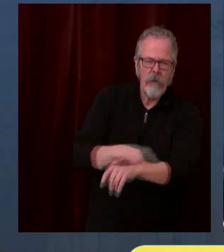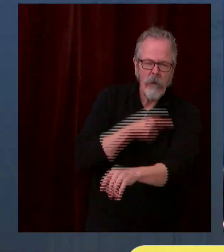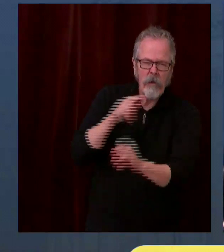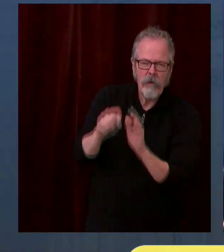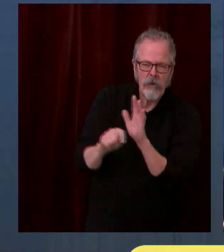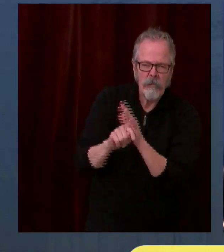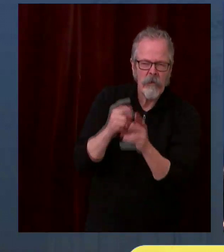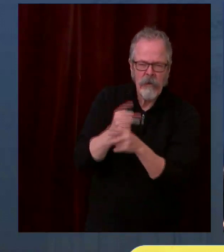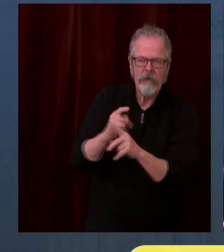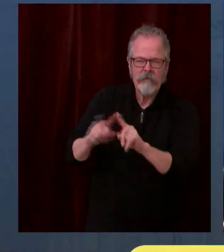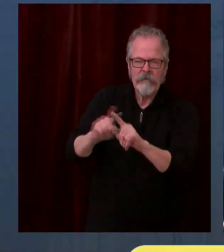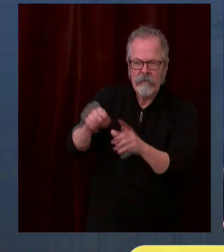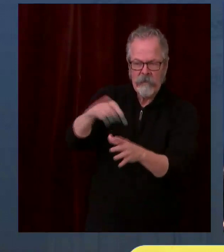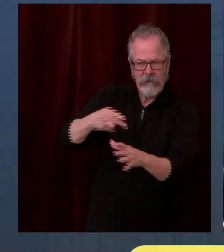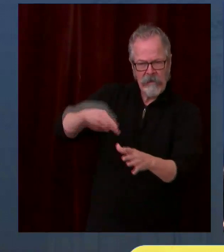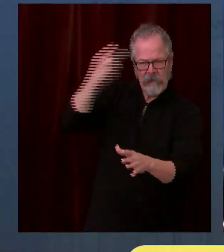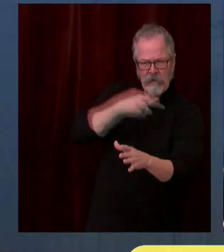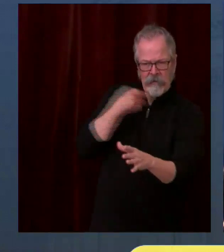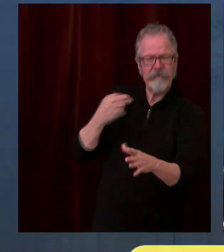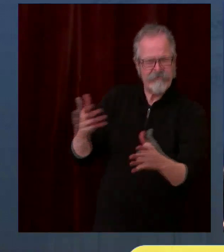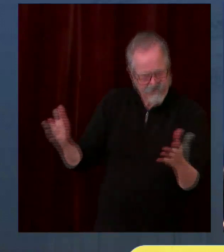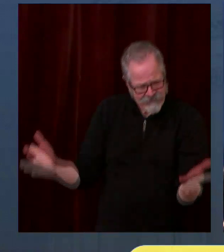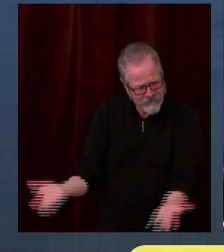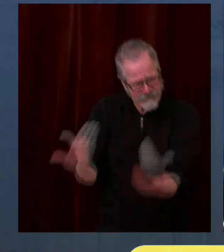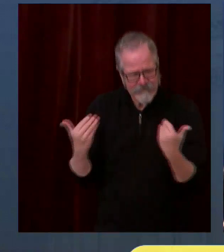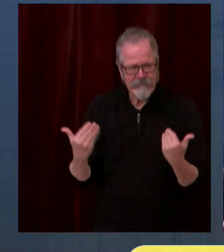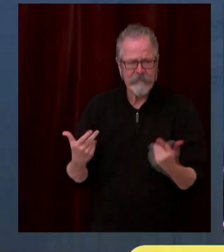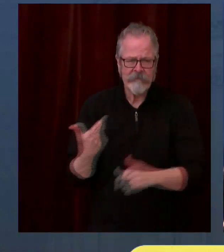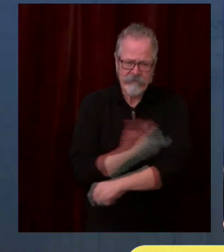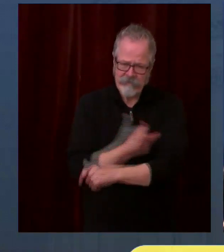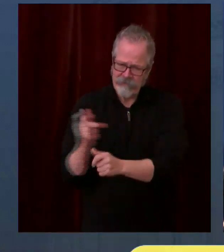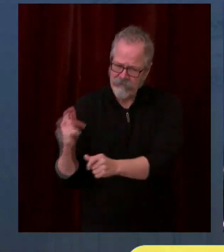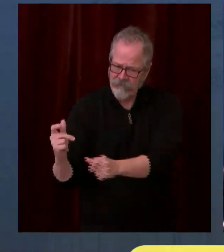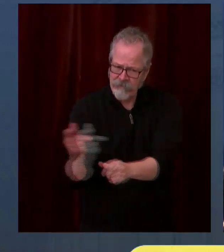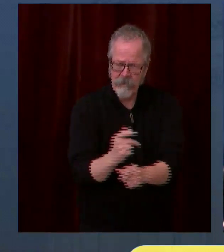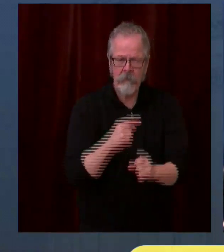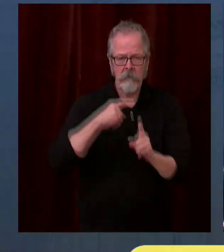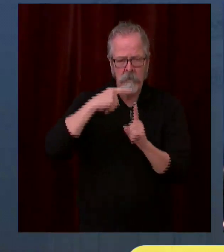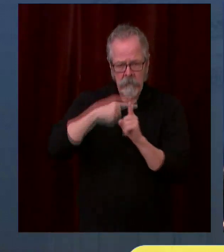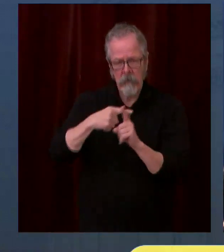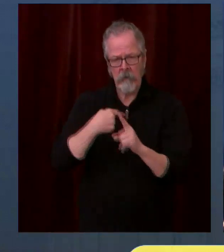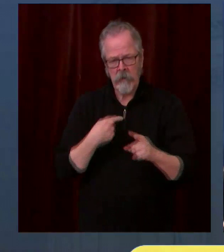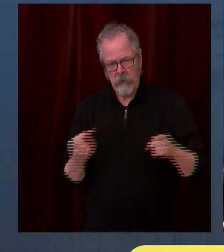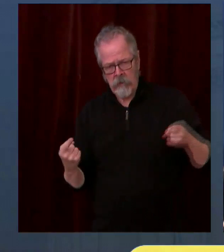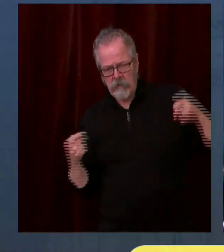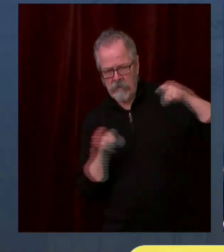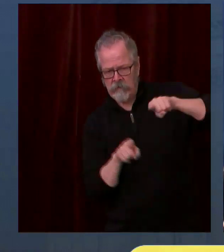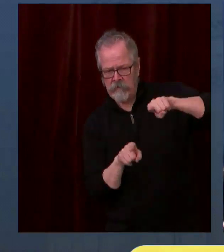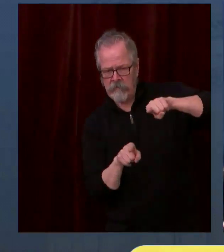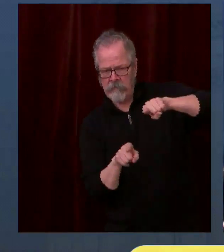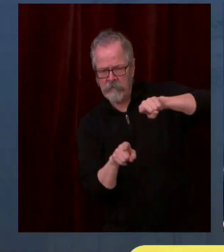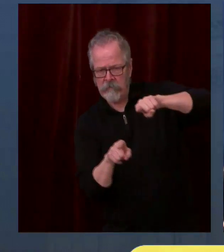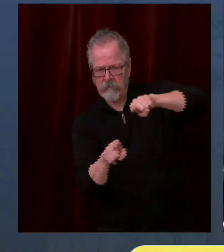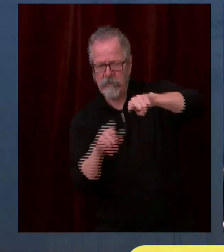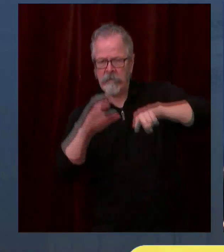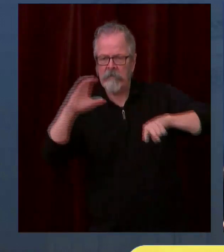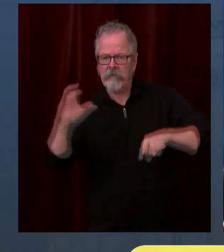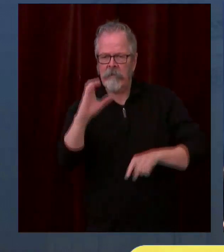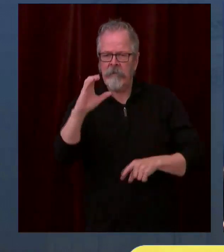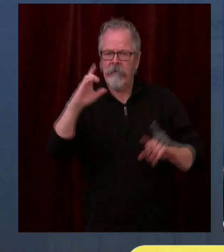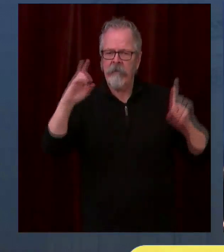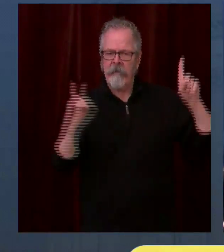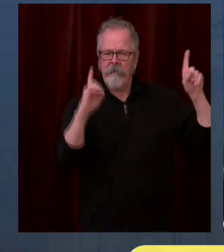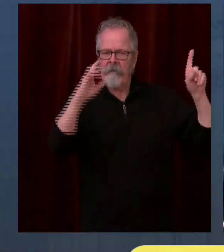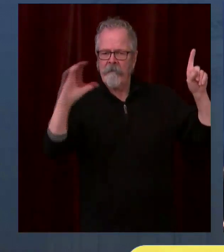Prioritized residents whose circumstances would place them in second, third, or fourth tiers in phase 1b will remain